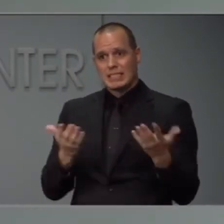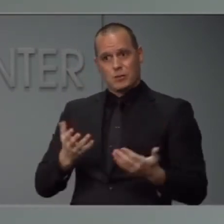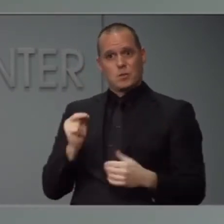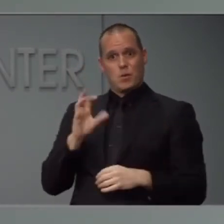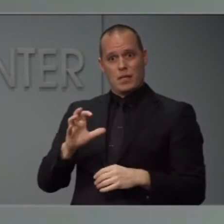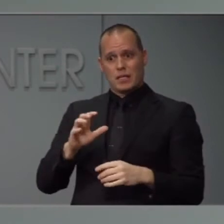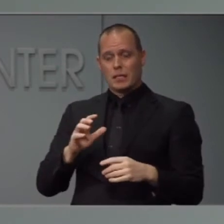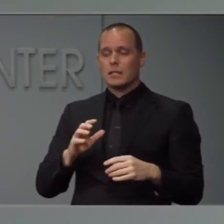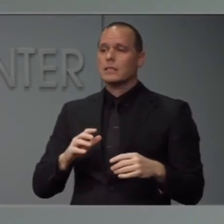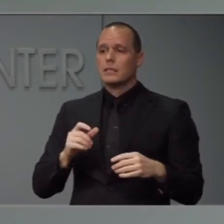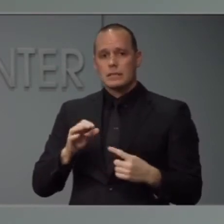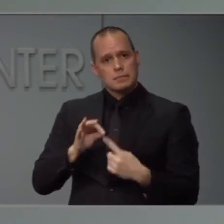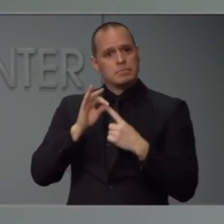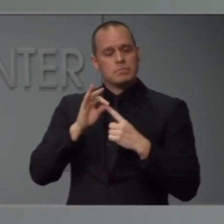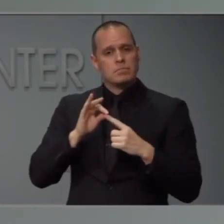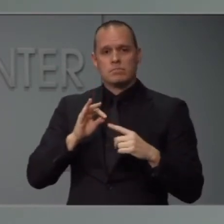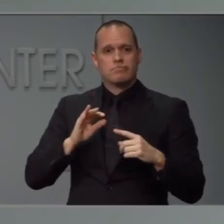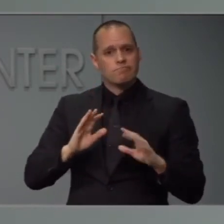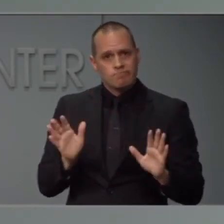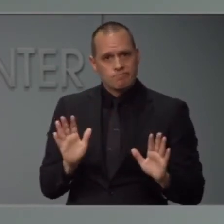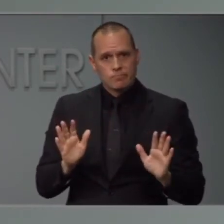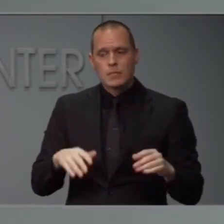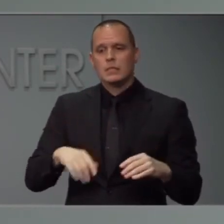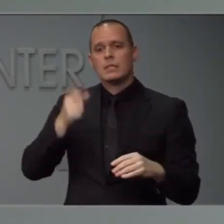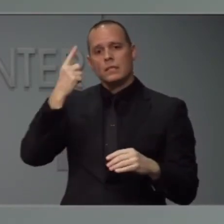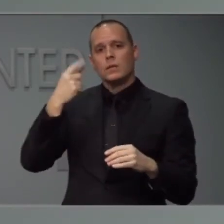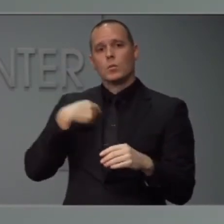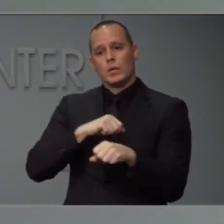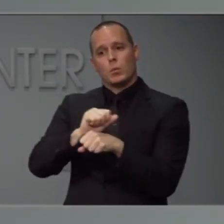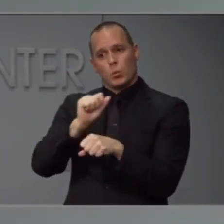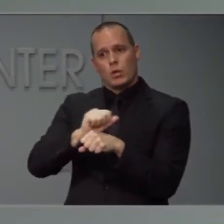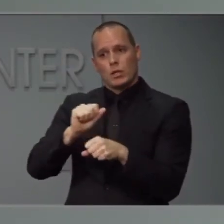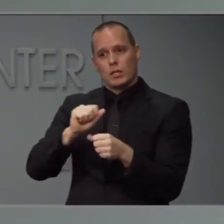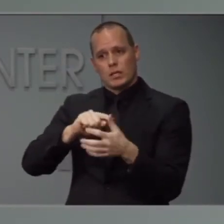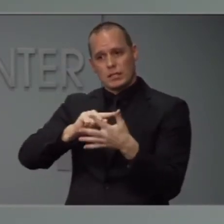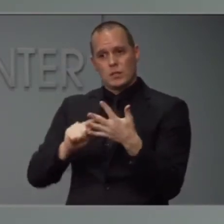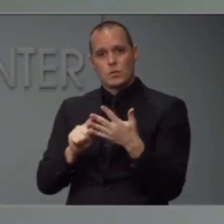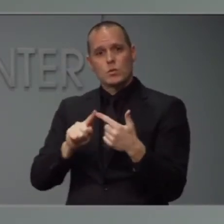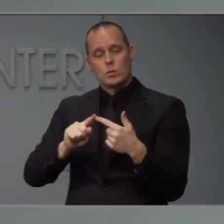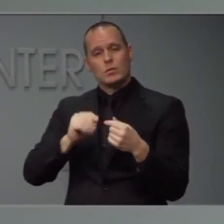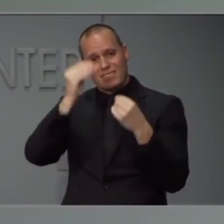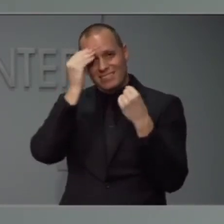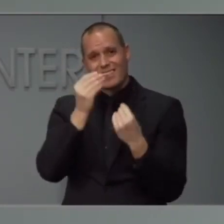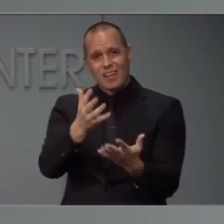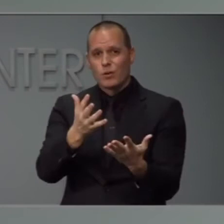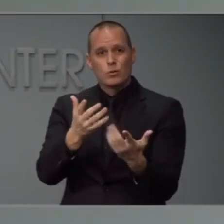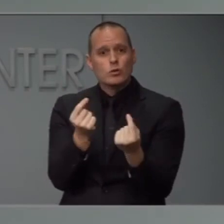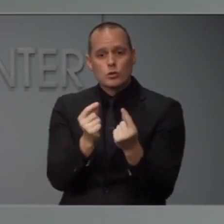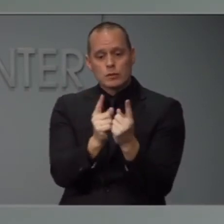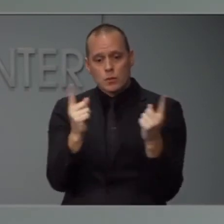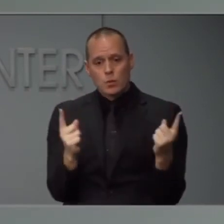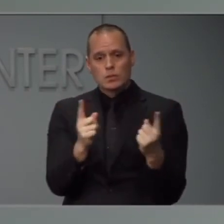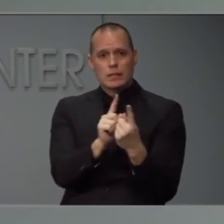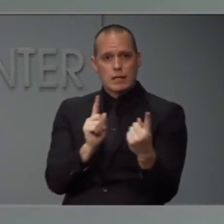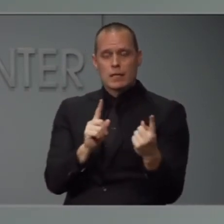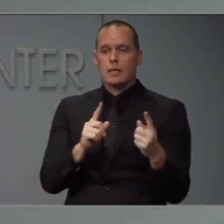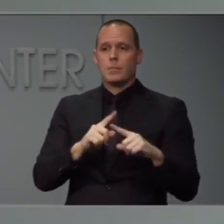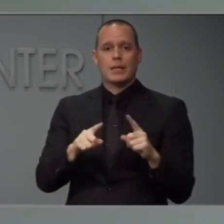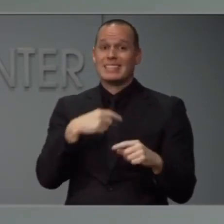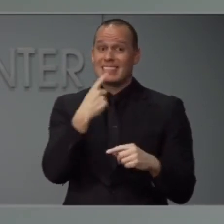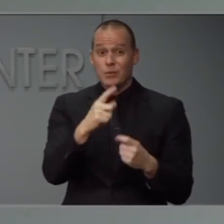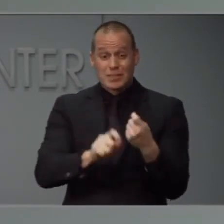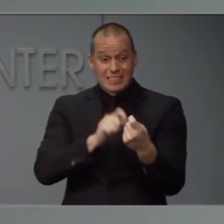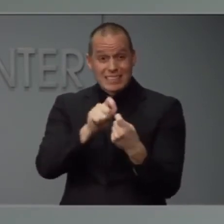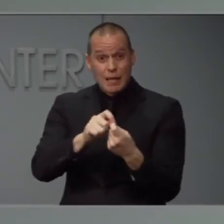learn, the more we can tailor, and that is the work that is ahead. But I cannot say with certainty in terms of timeframes